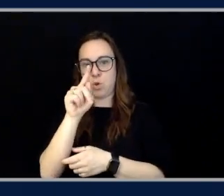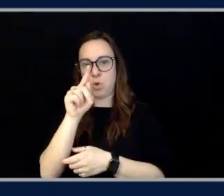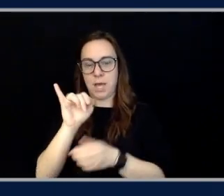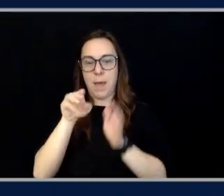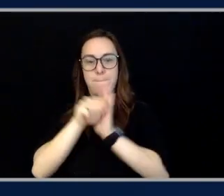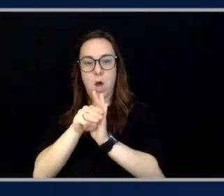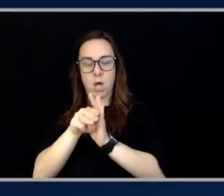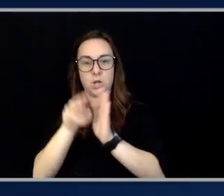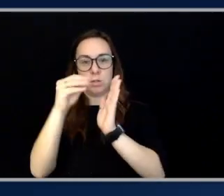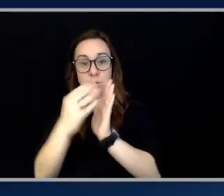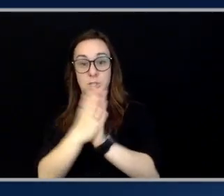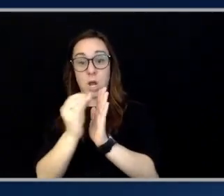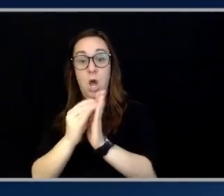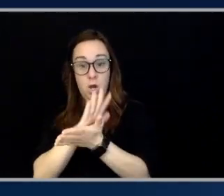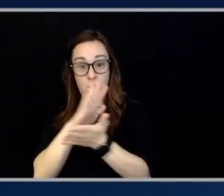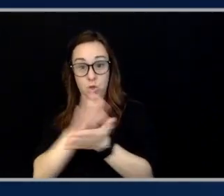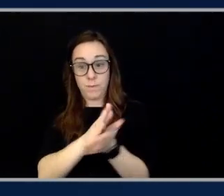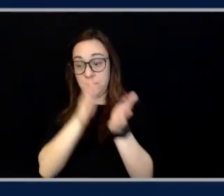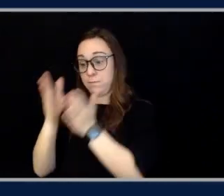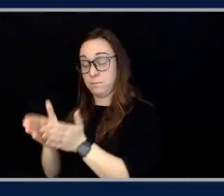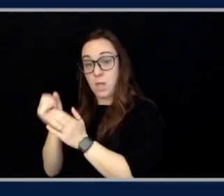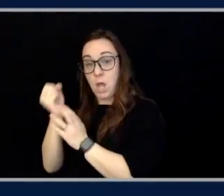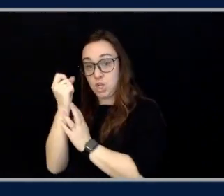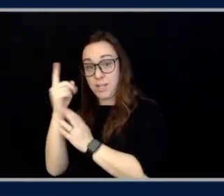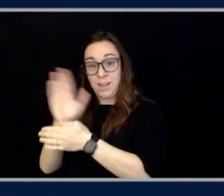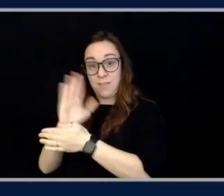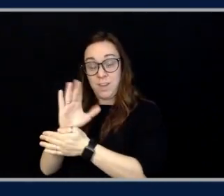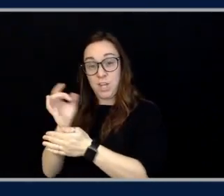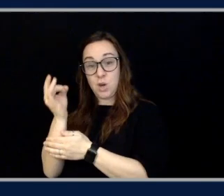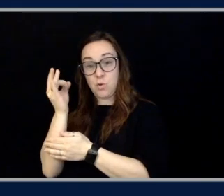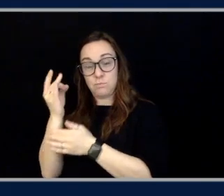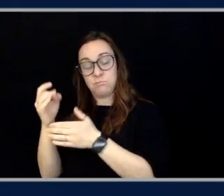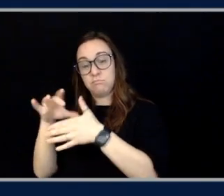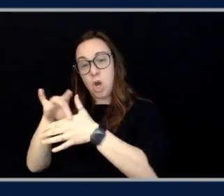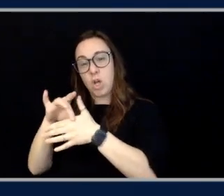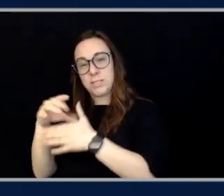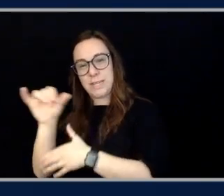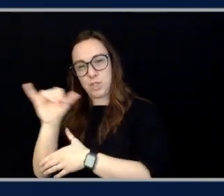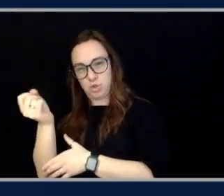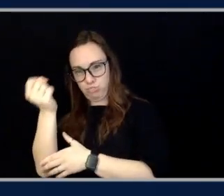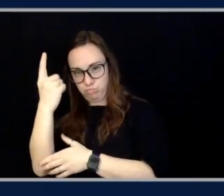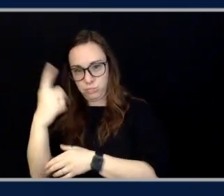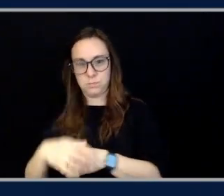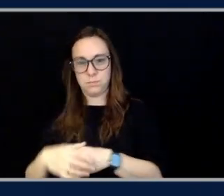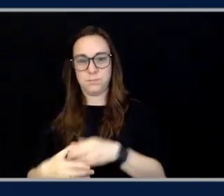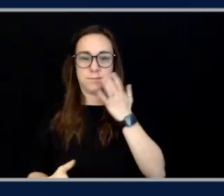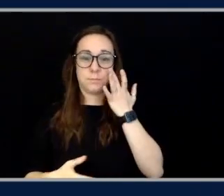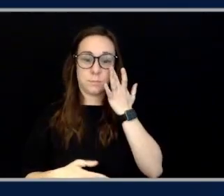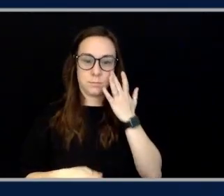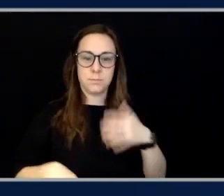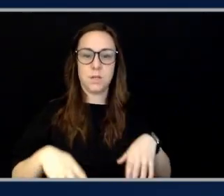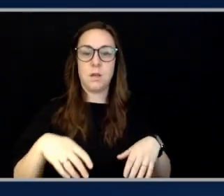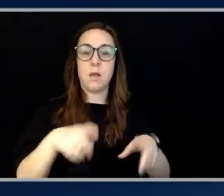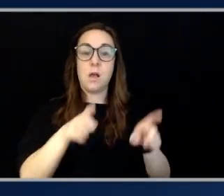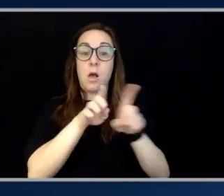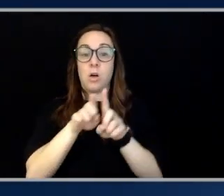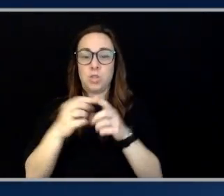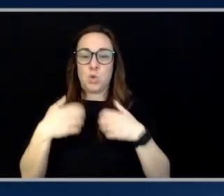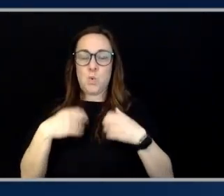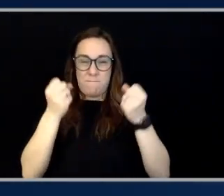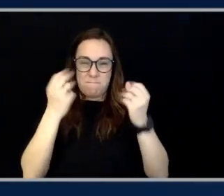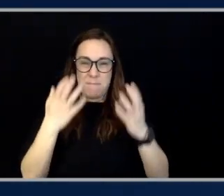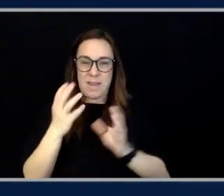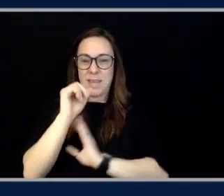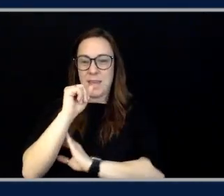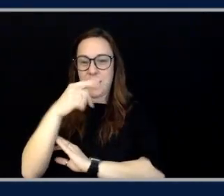understanding video content. And it could build, you know, agentic applications as well, where you have multiple APIs that have to interact with